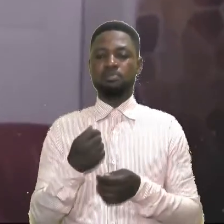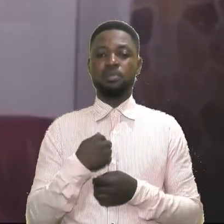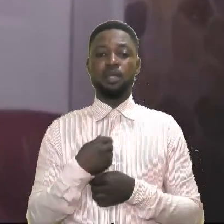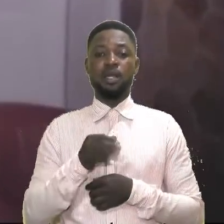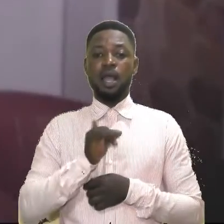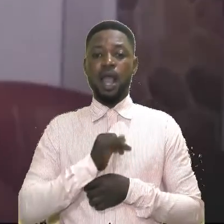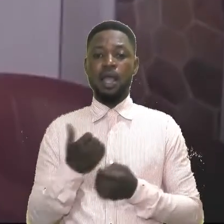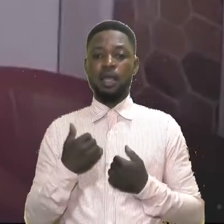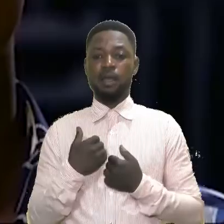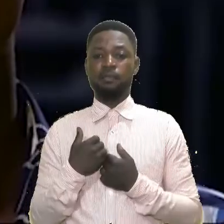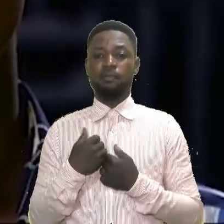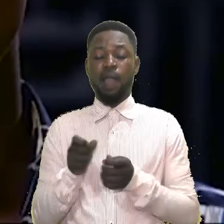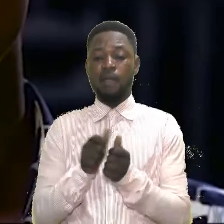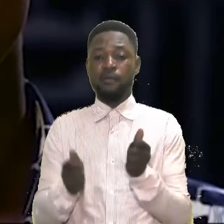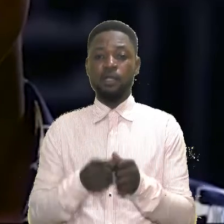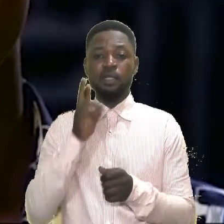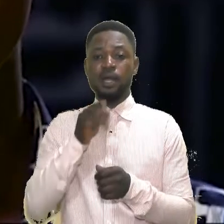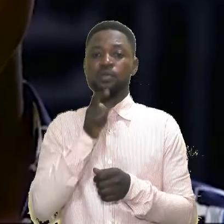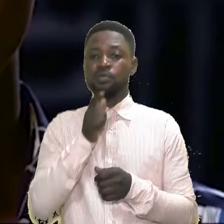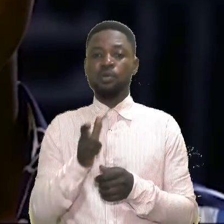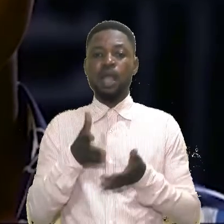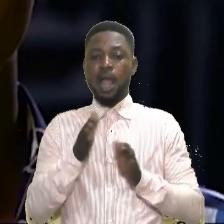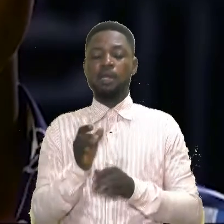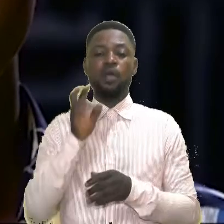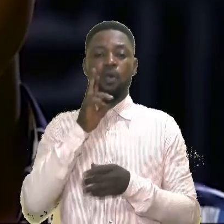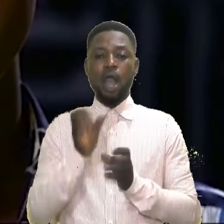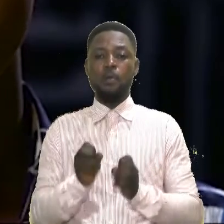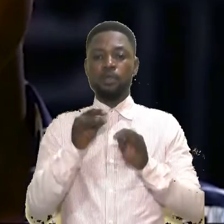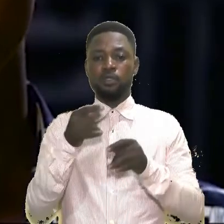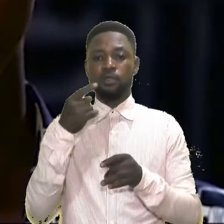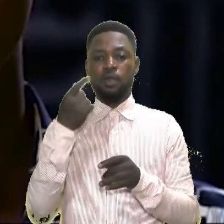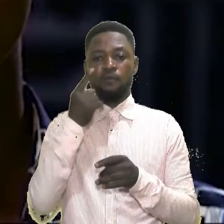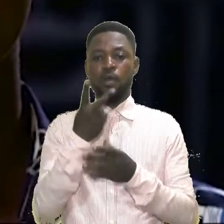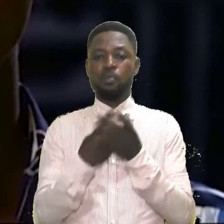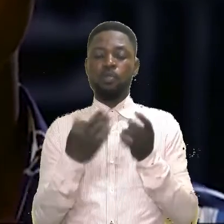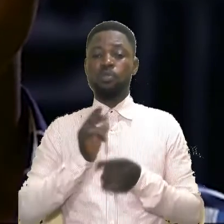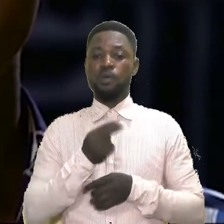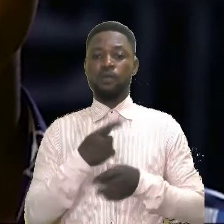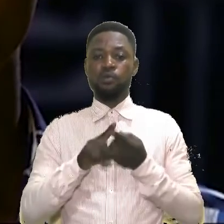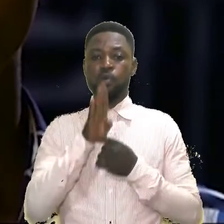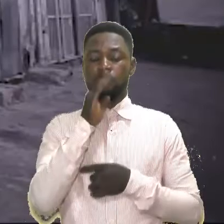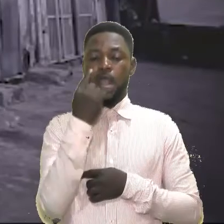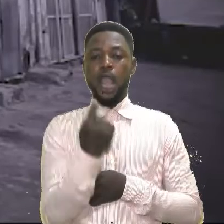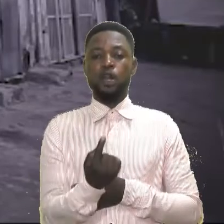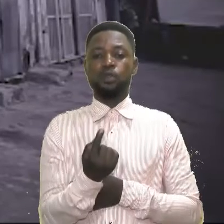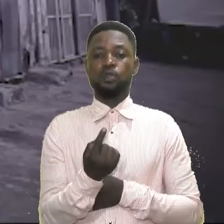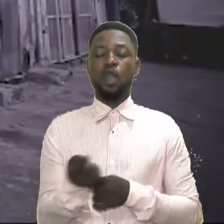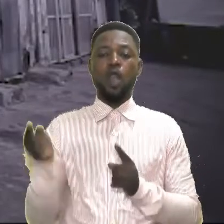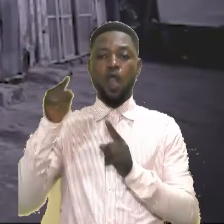me. I avoided her, never allowing an opportunity for the two of us to be alone.